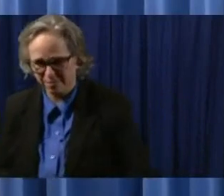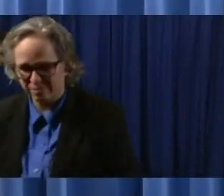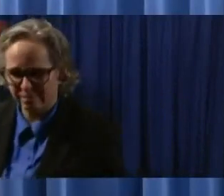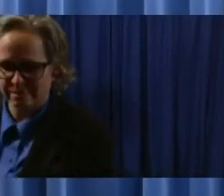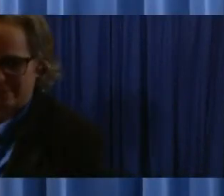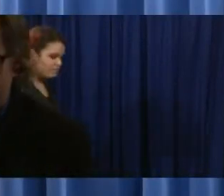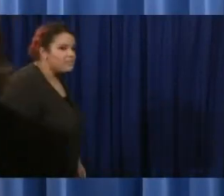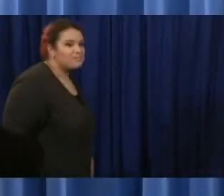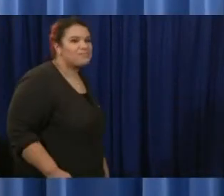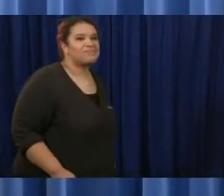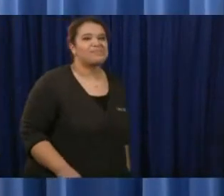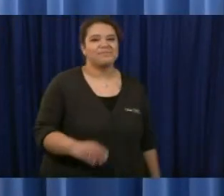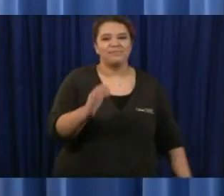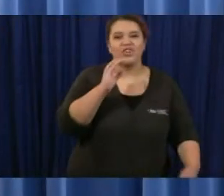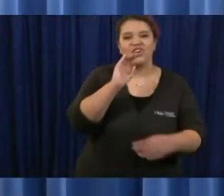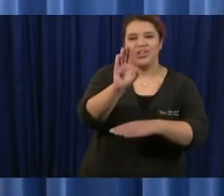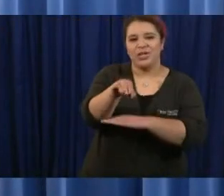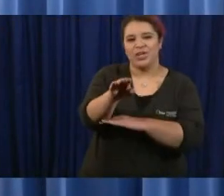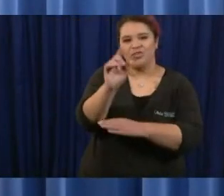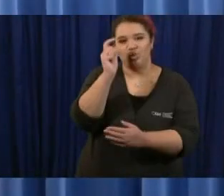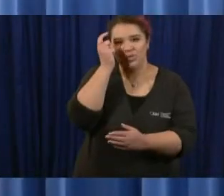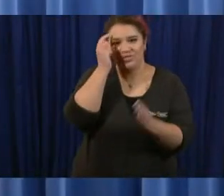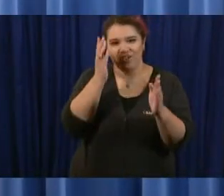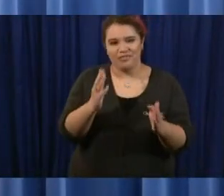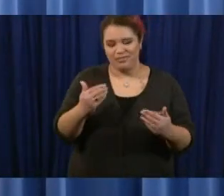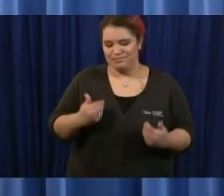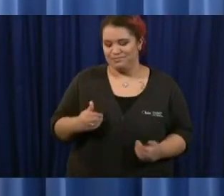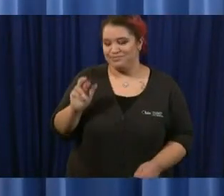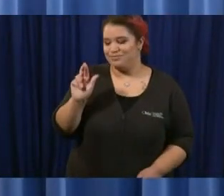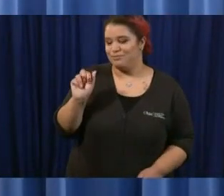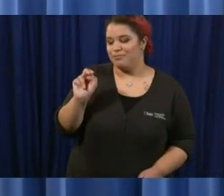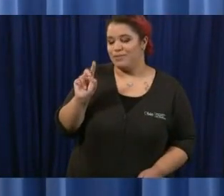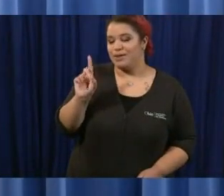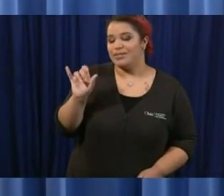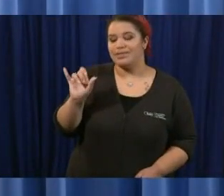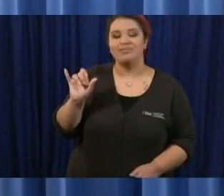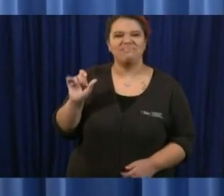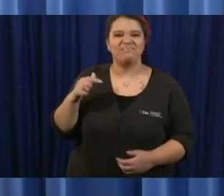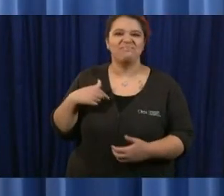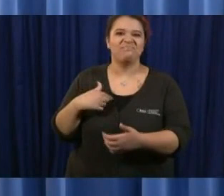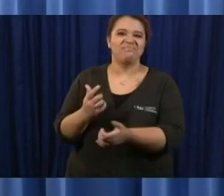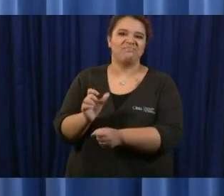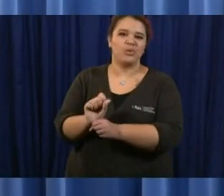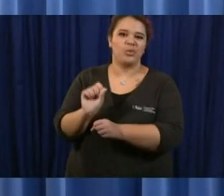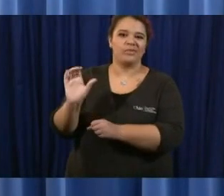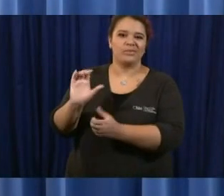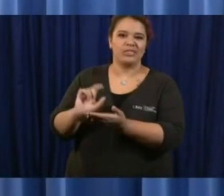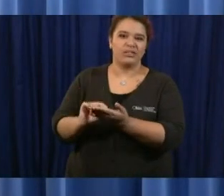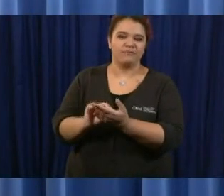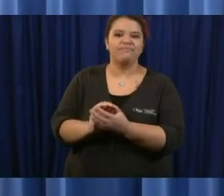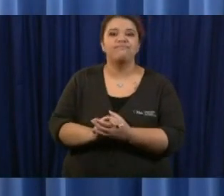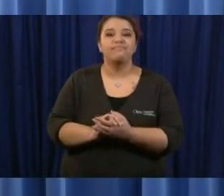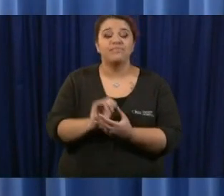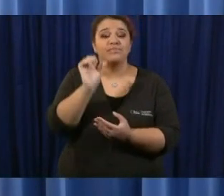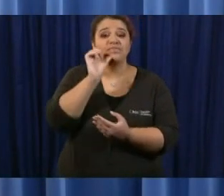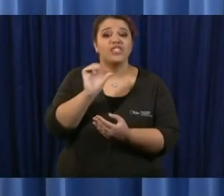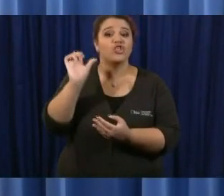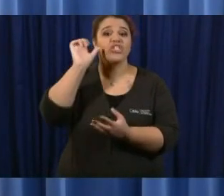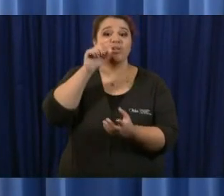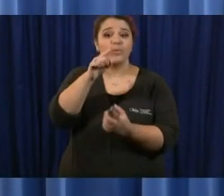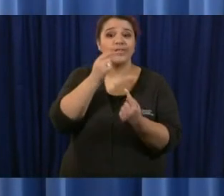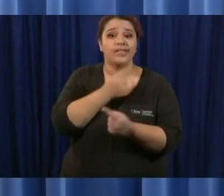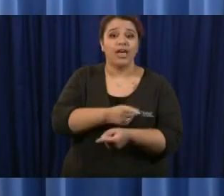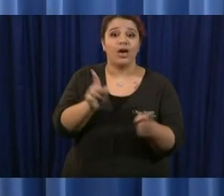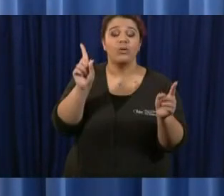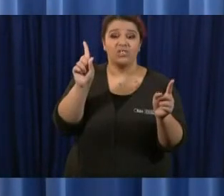randy ludlow with the columbus dispatch yesterday masks were mandatory uh both in retail shopping and